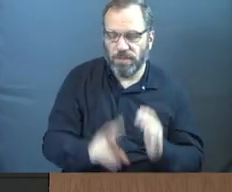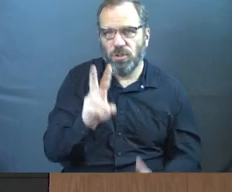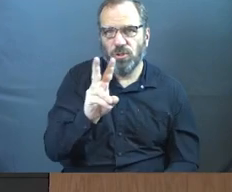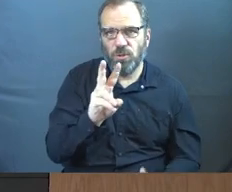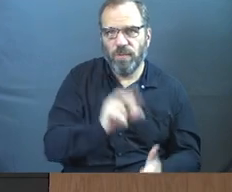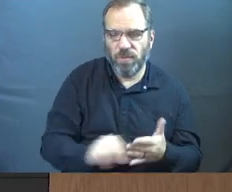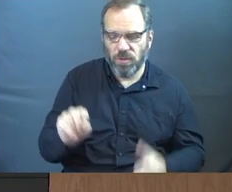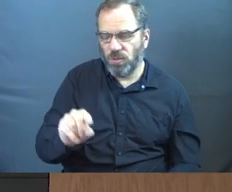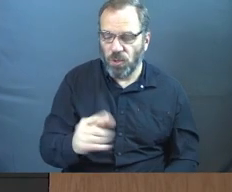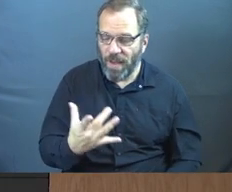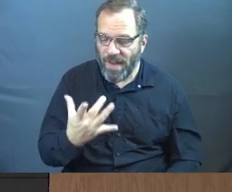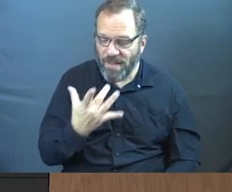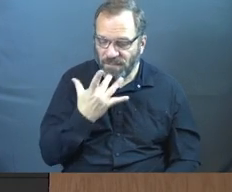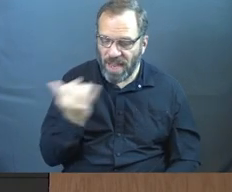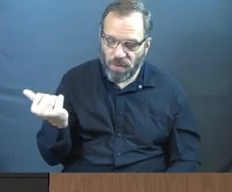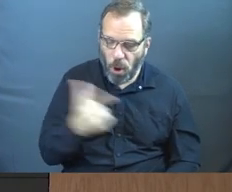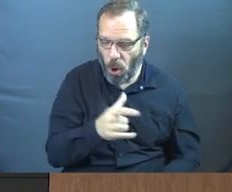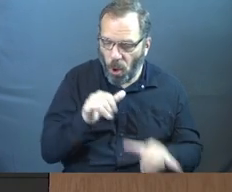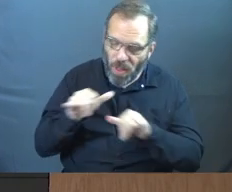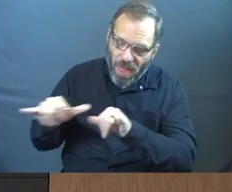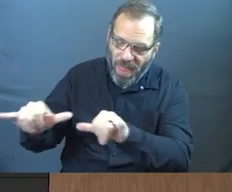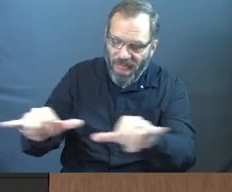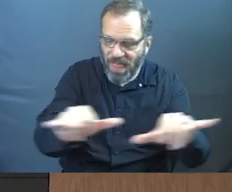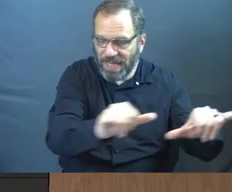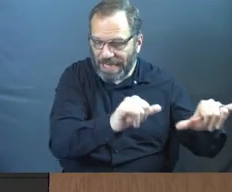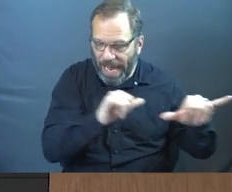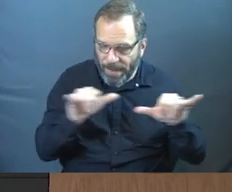verse two, favor everyone the same.